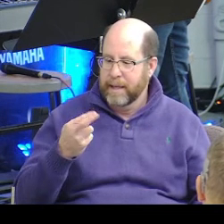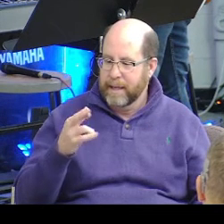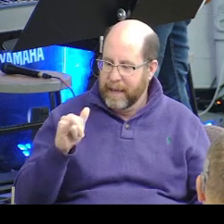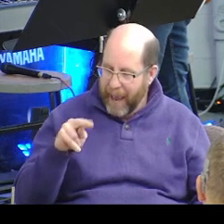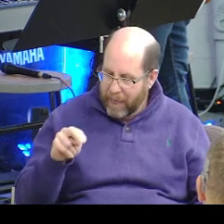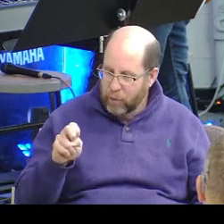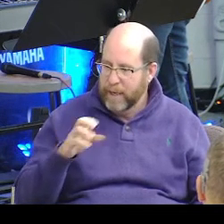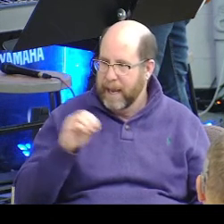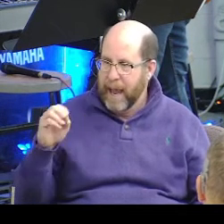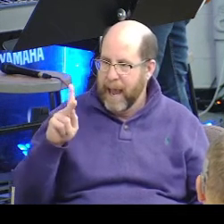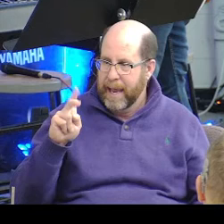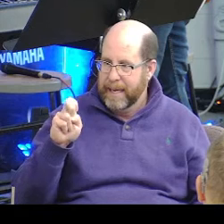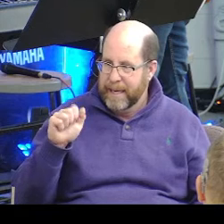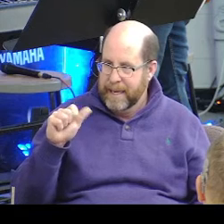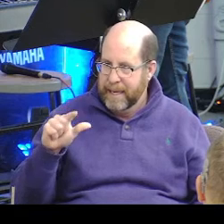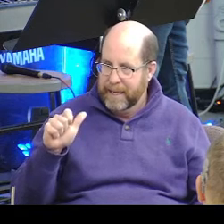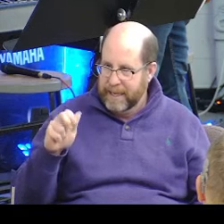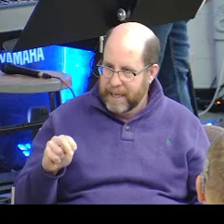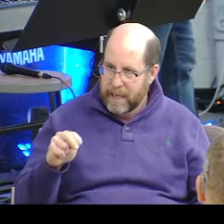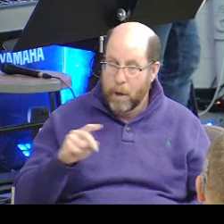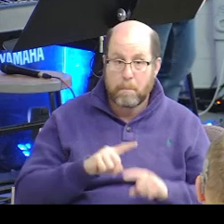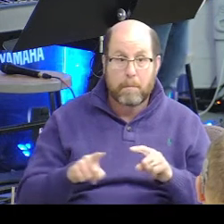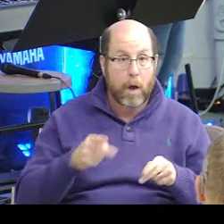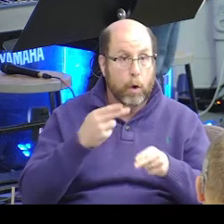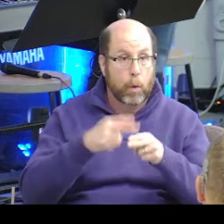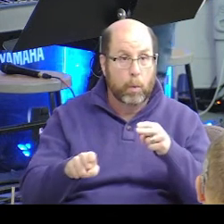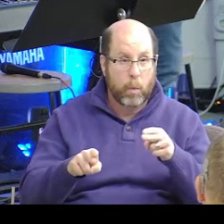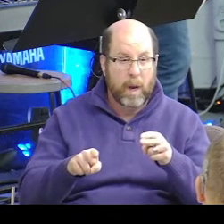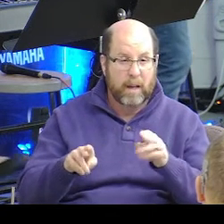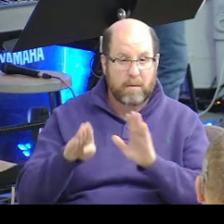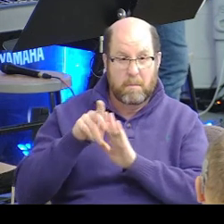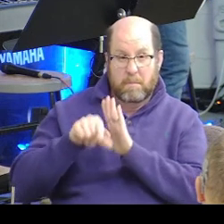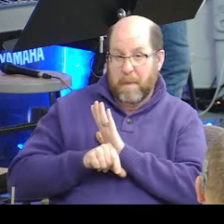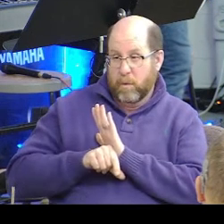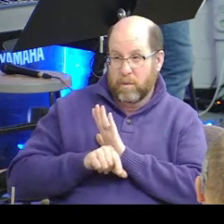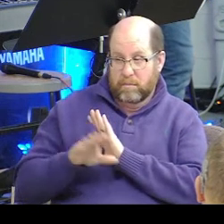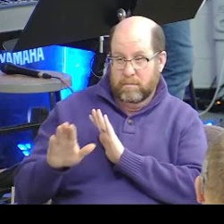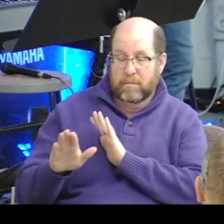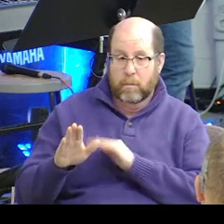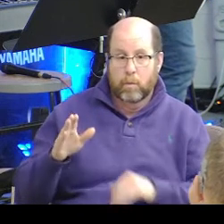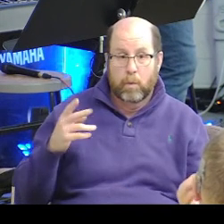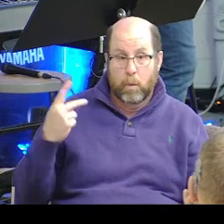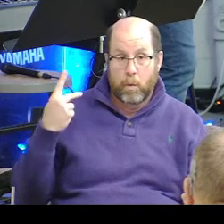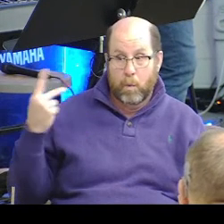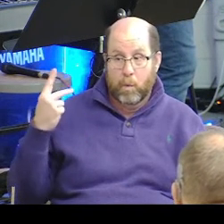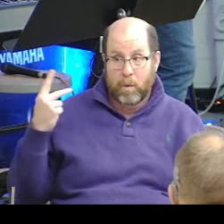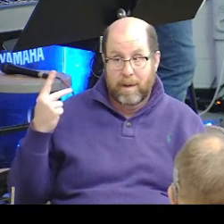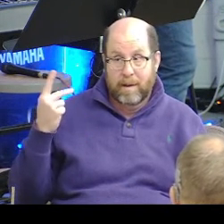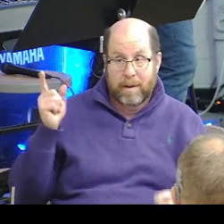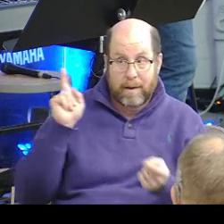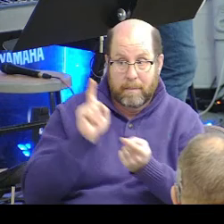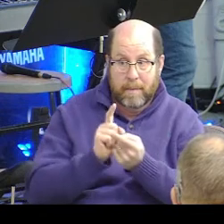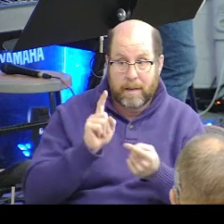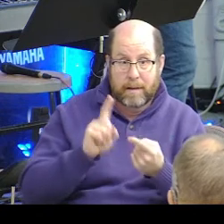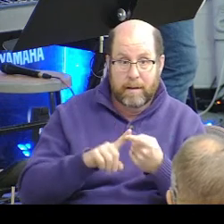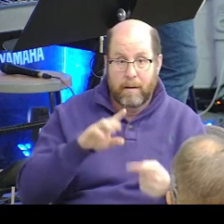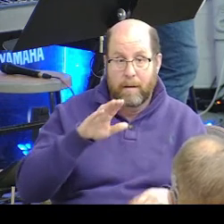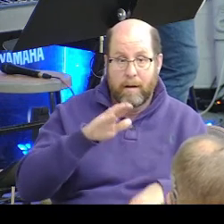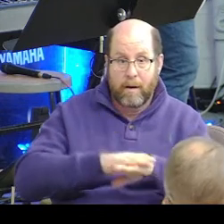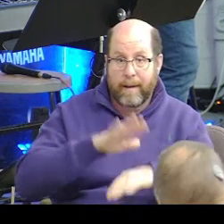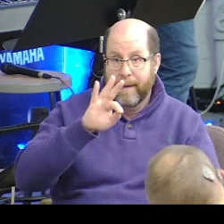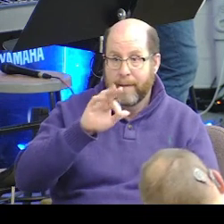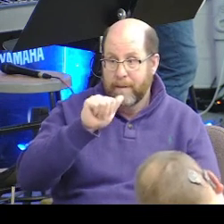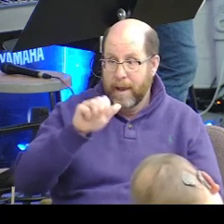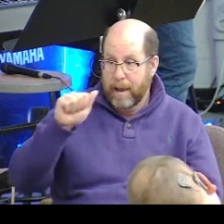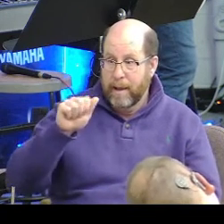but the, the quick backstory, we, we didn't really get to meet until we were on an FFA trip, um,